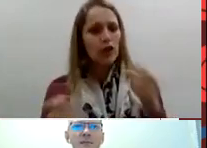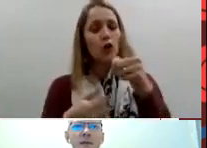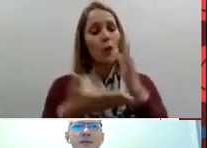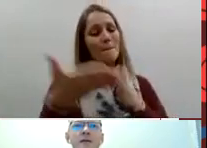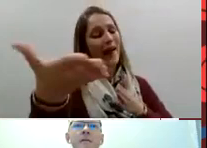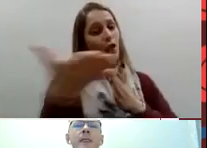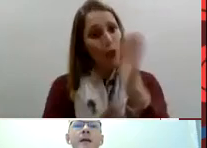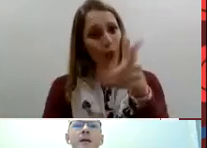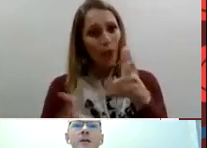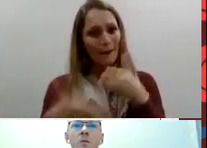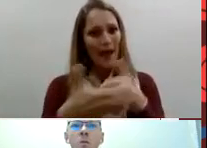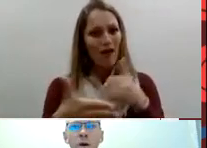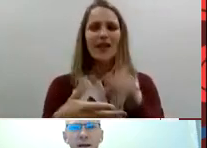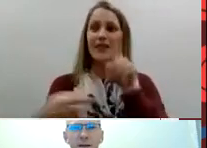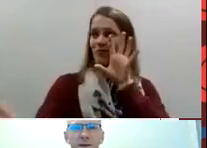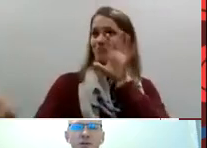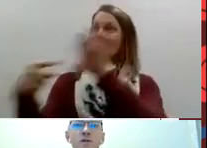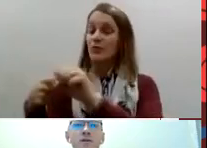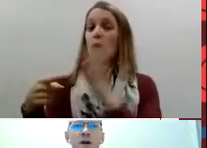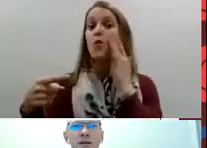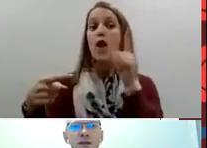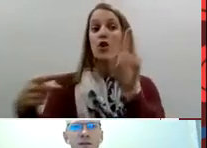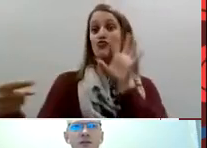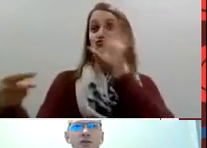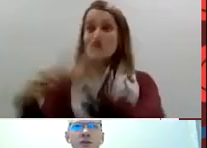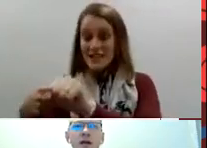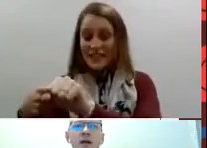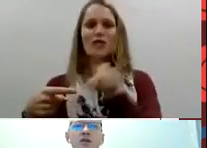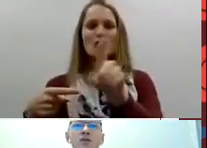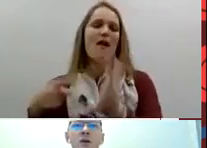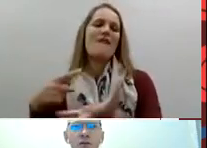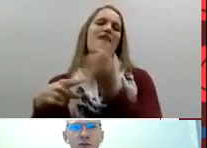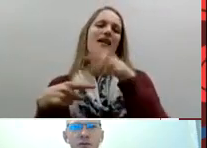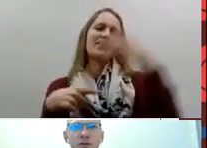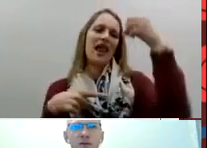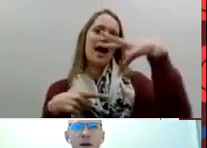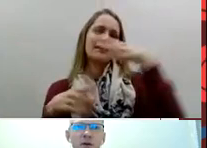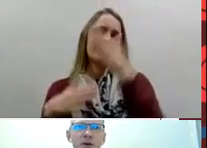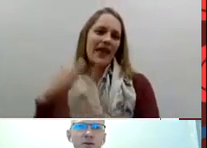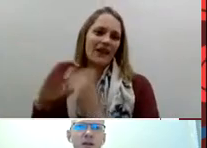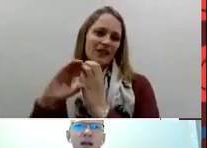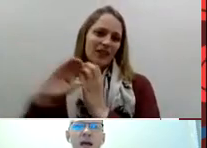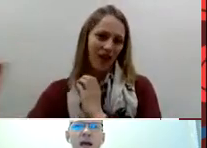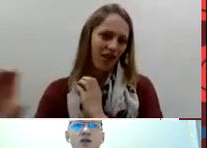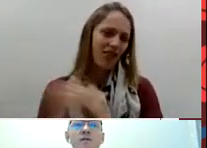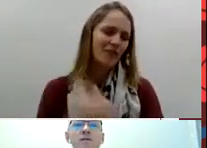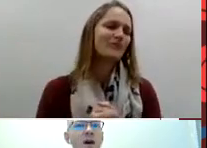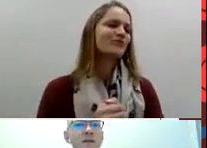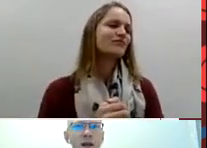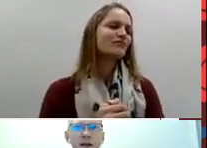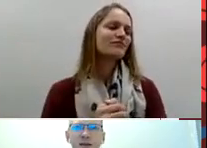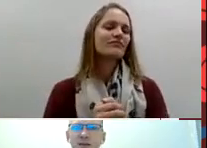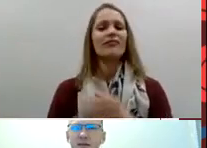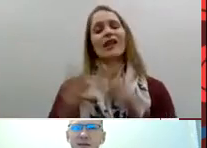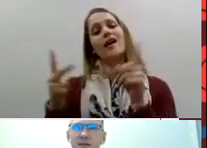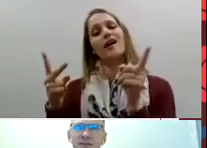doesn't matter what happens you find a solution you go through those barriers and you find